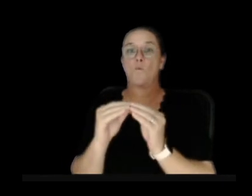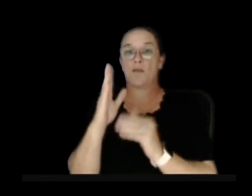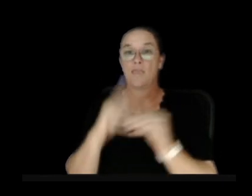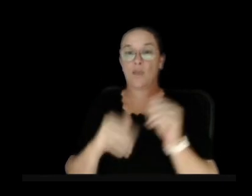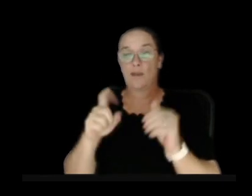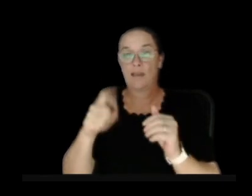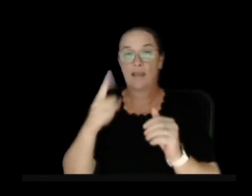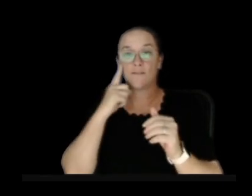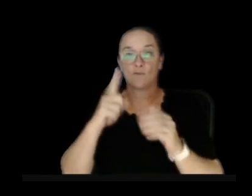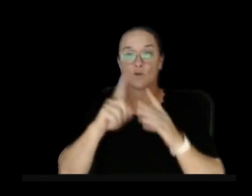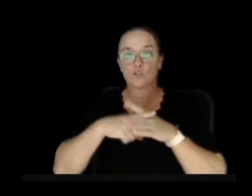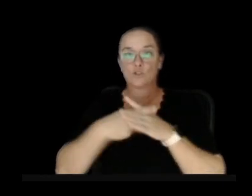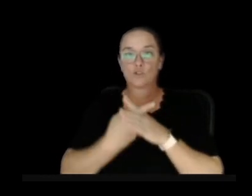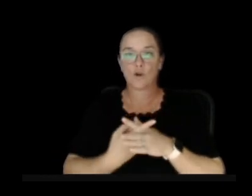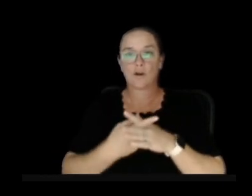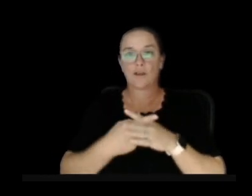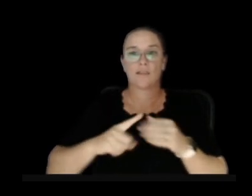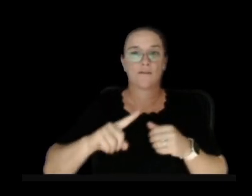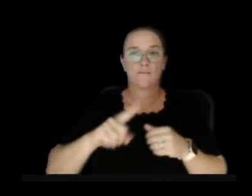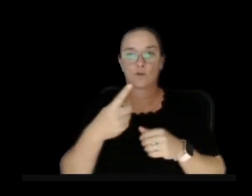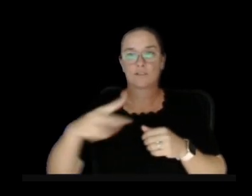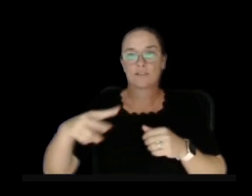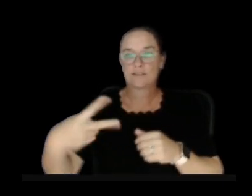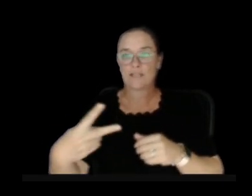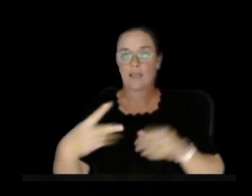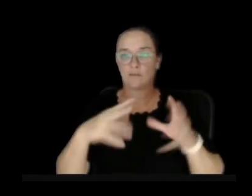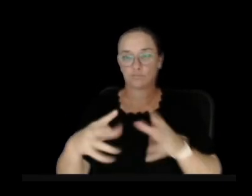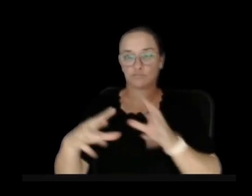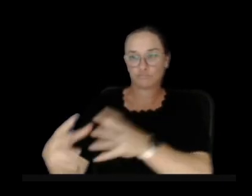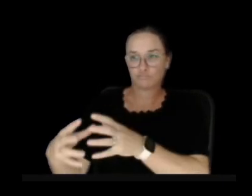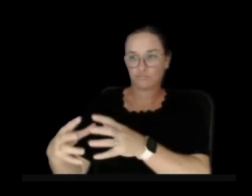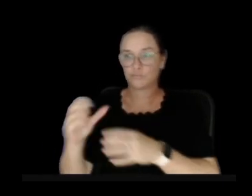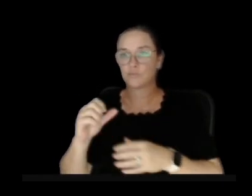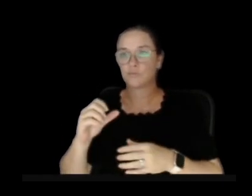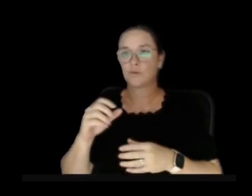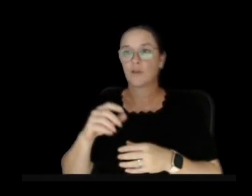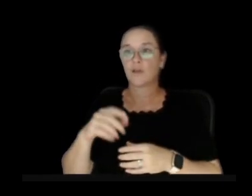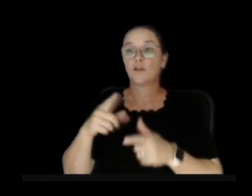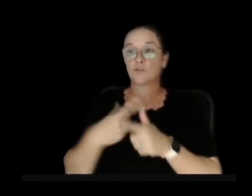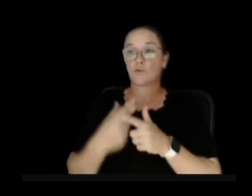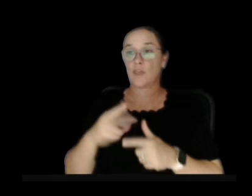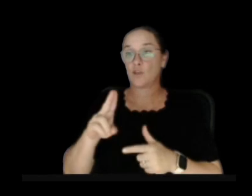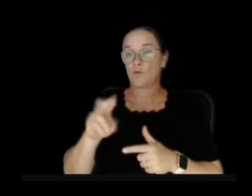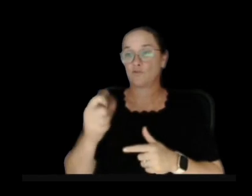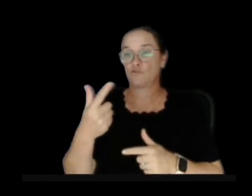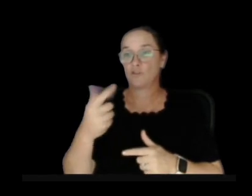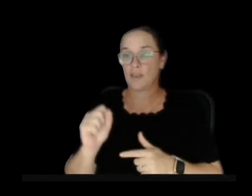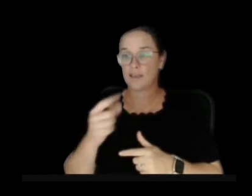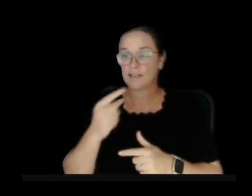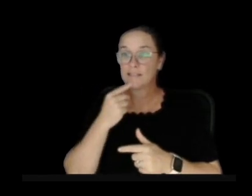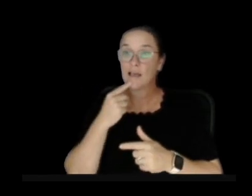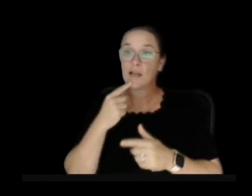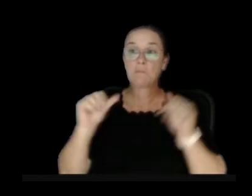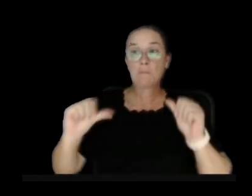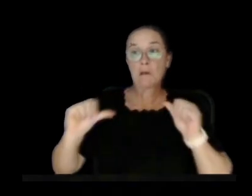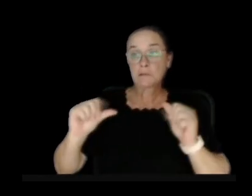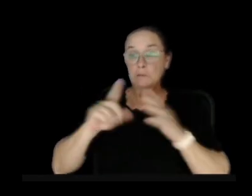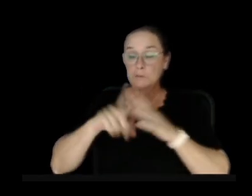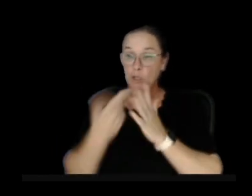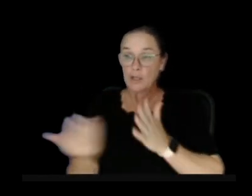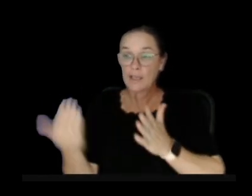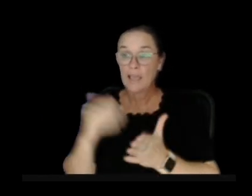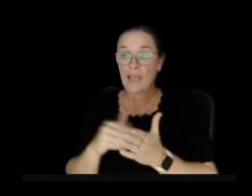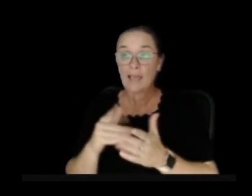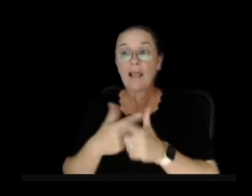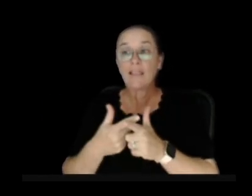2 and episode 3. And so due to this USGS put out this possible restart window and towards the